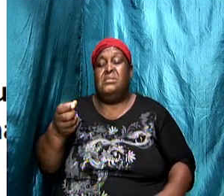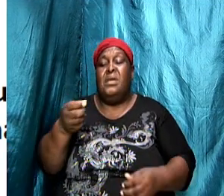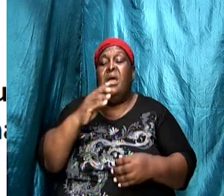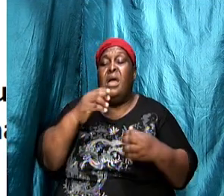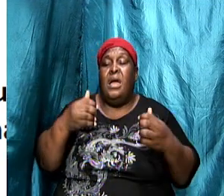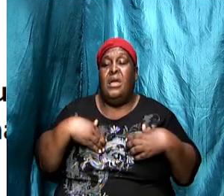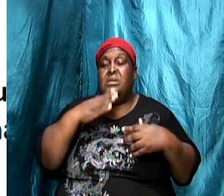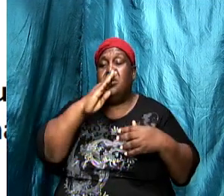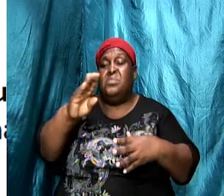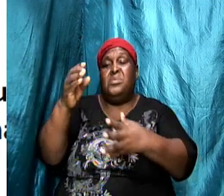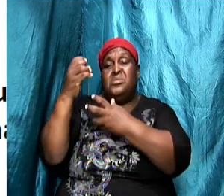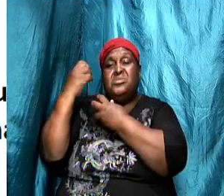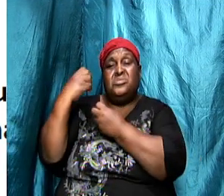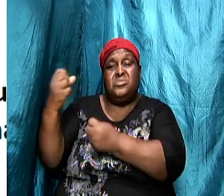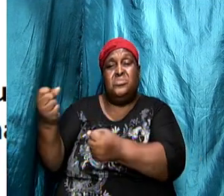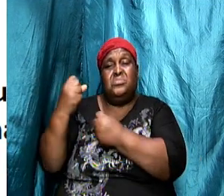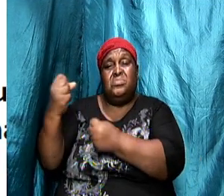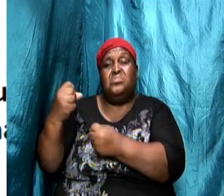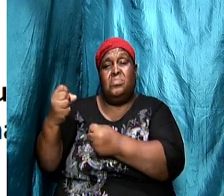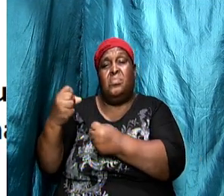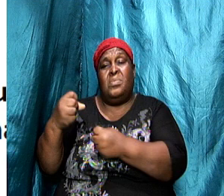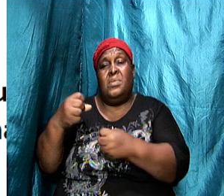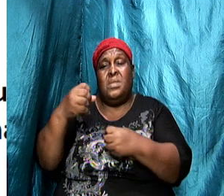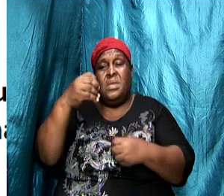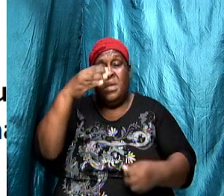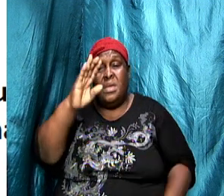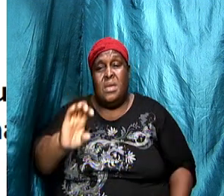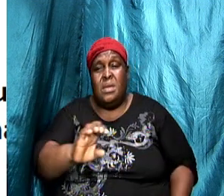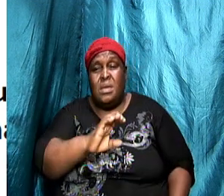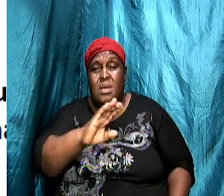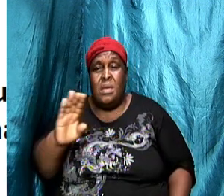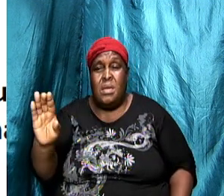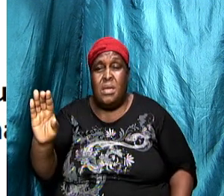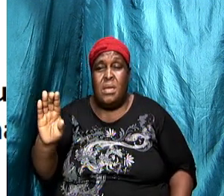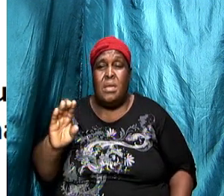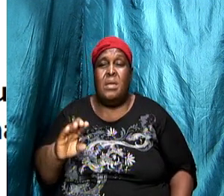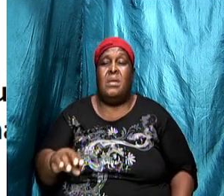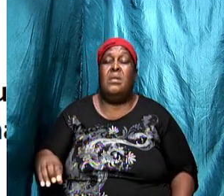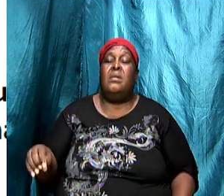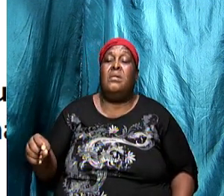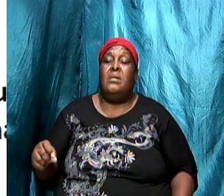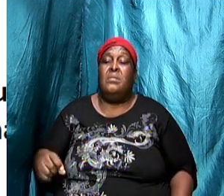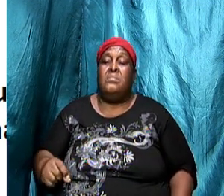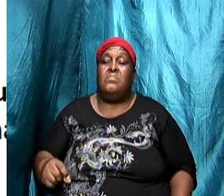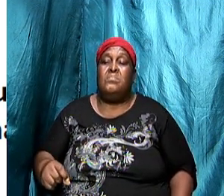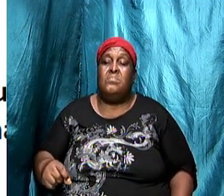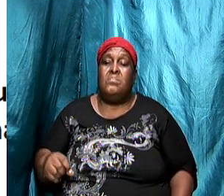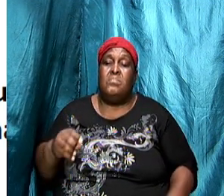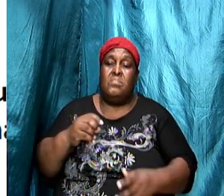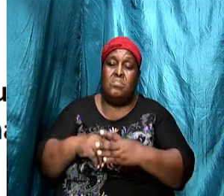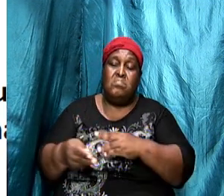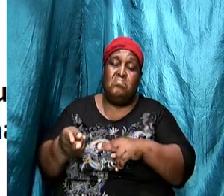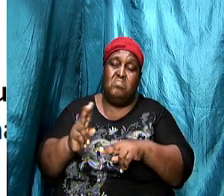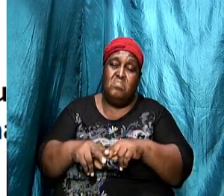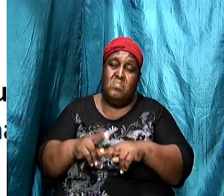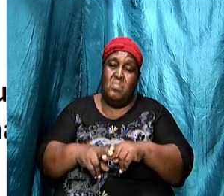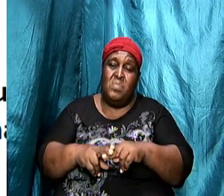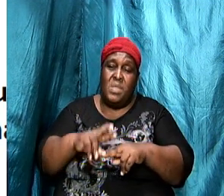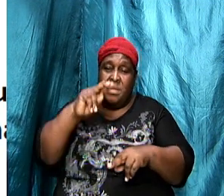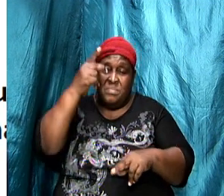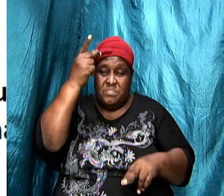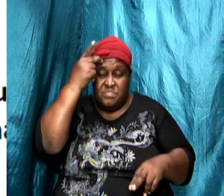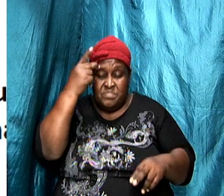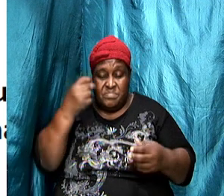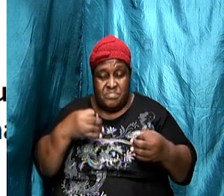in addition to the crossroads to civilization or crossroad of civilization in addition to that and the political